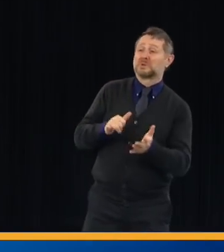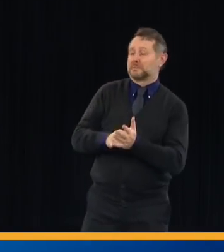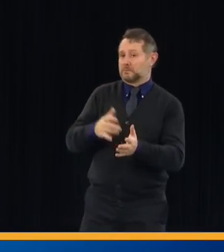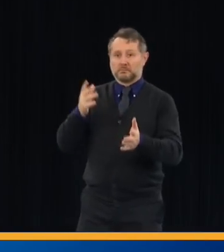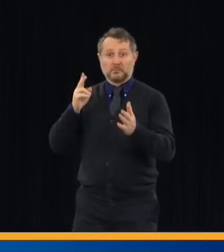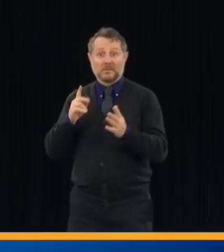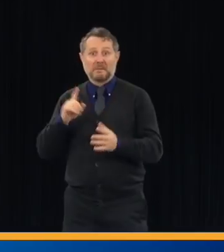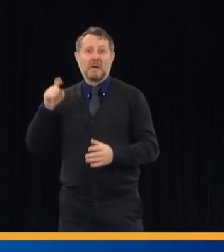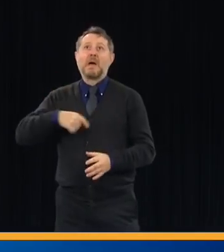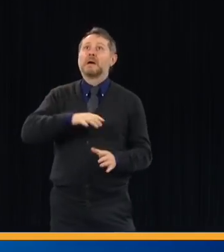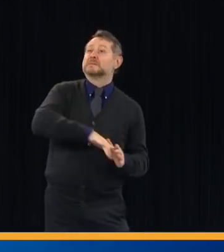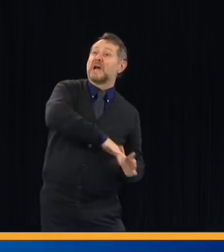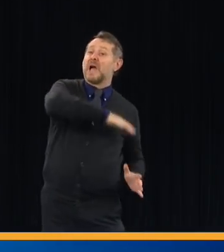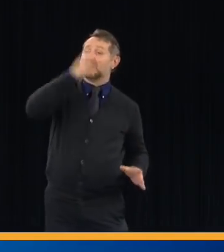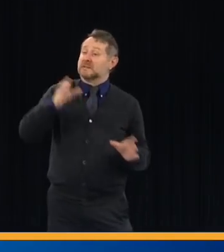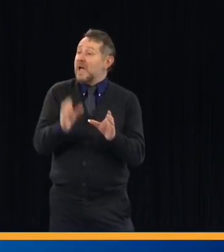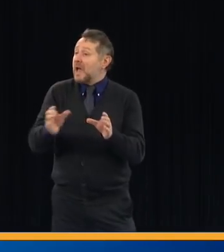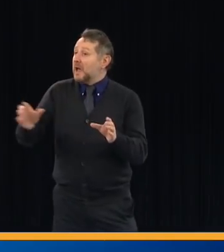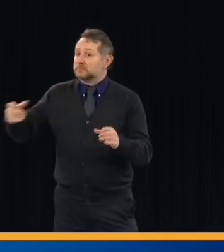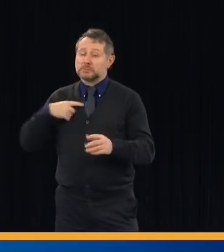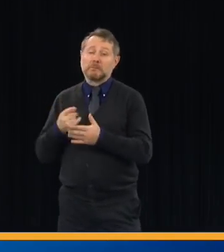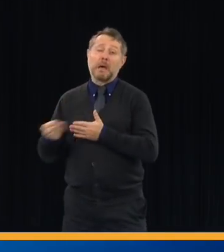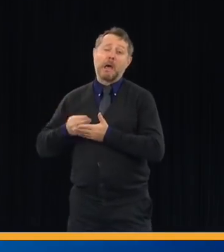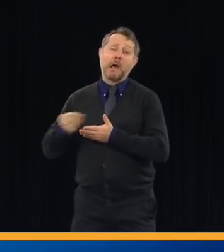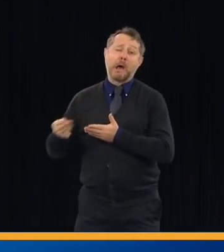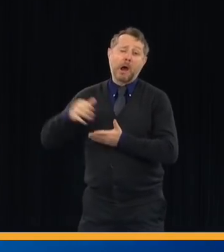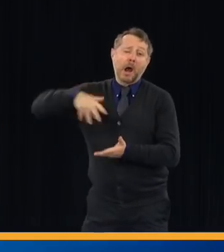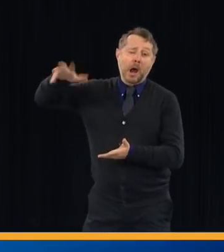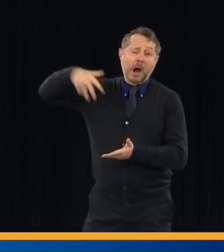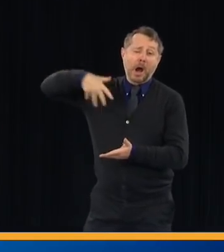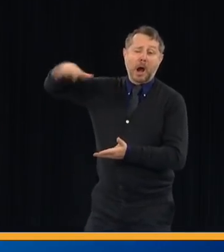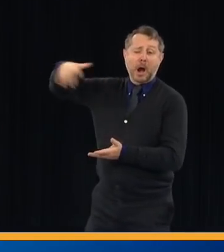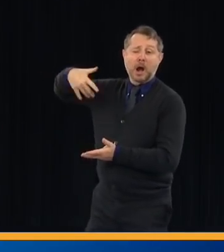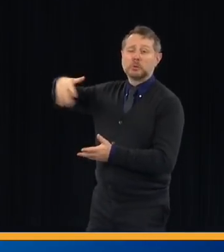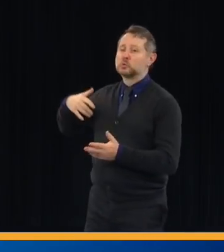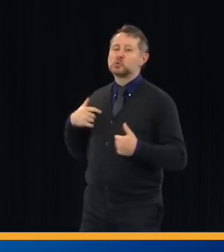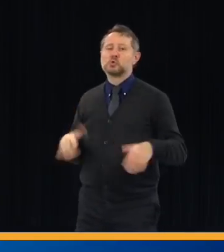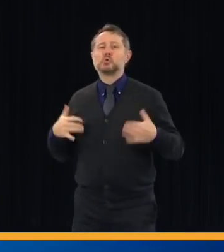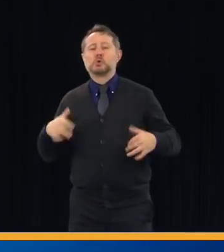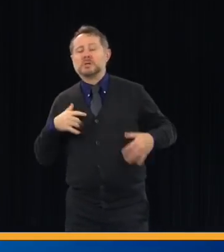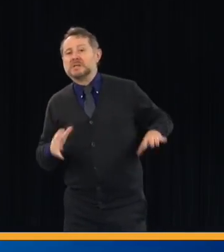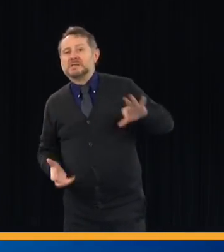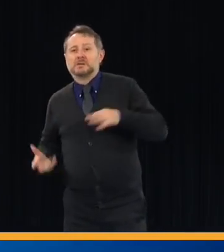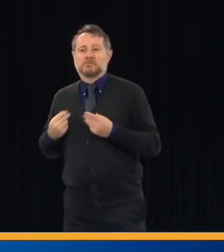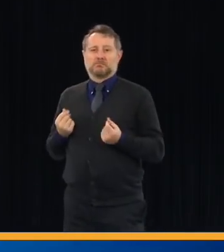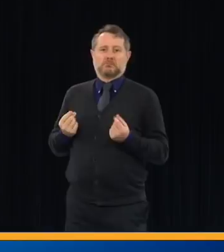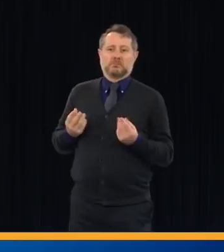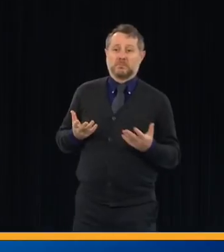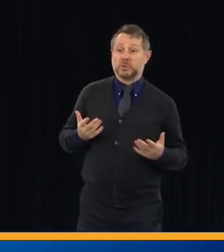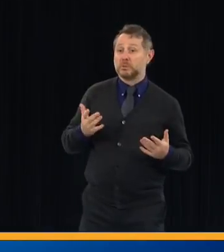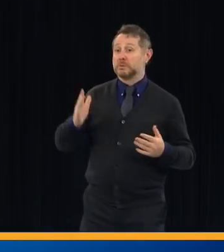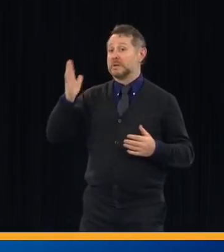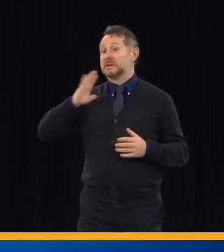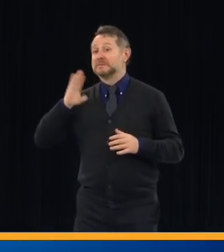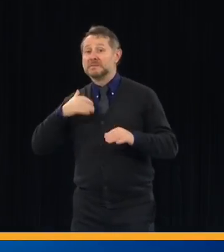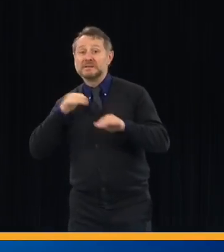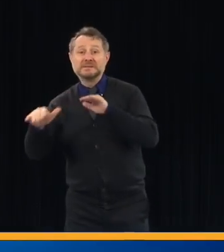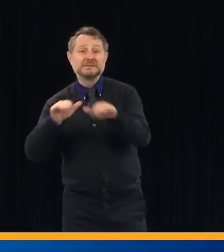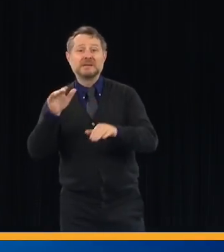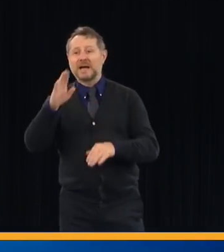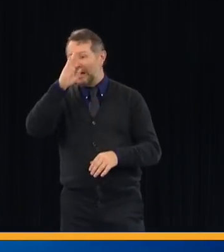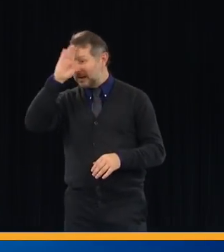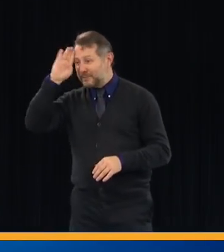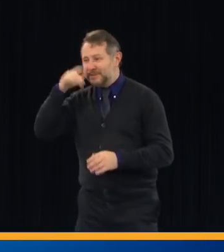rush for ventilators, and we're shifting ventilators all over the state. And I'm asking hospitals to cooperate